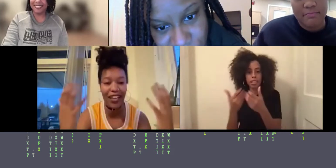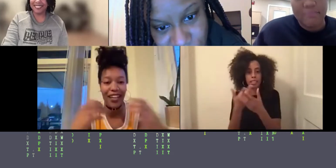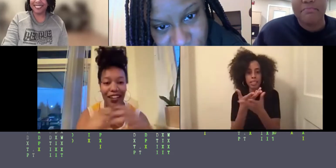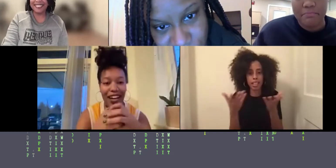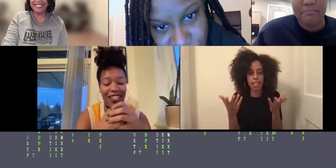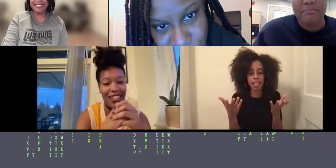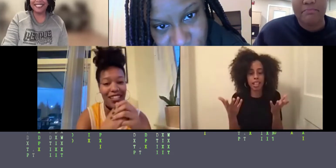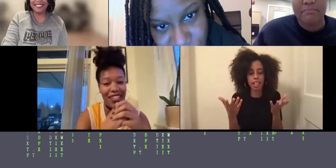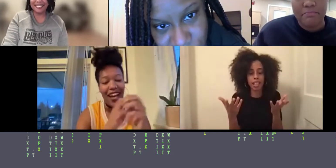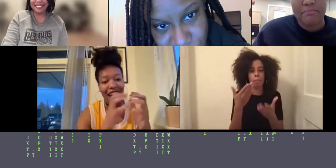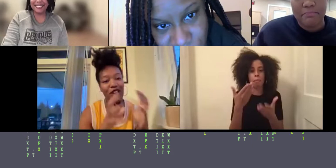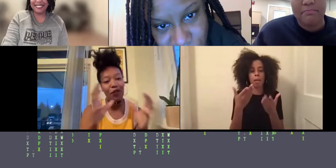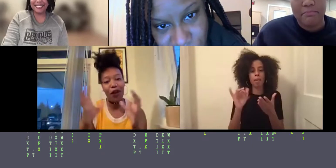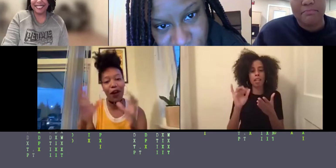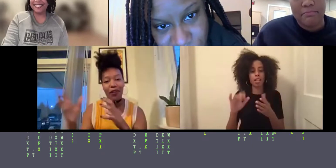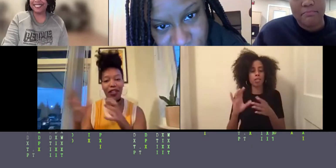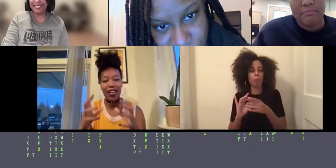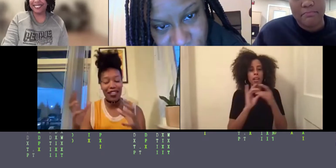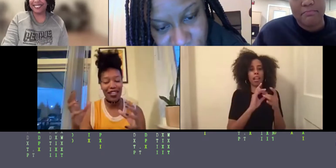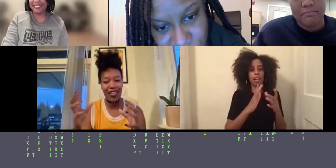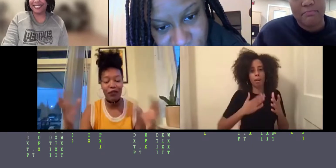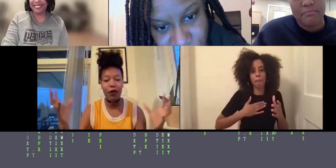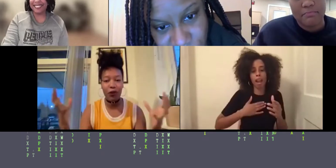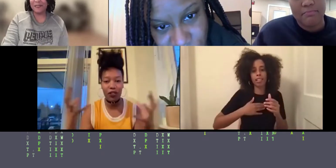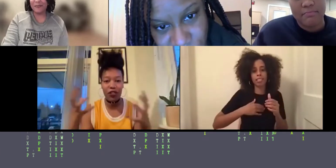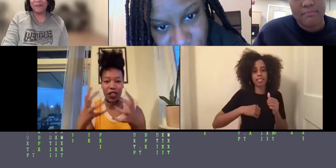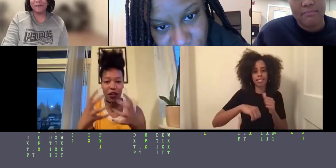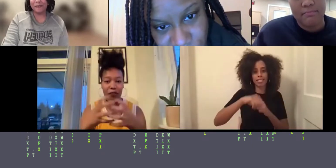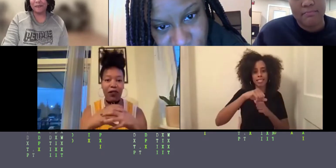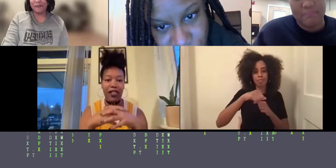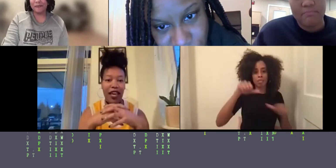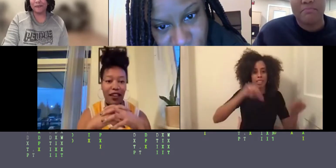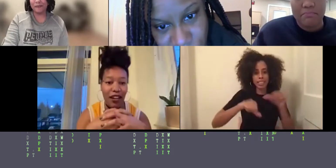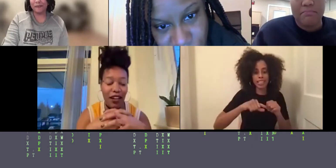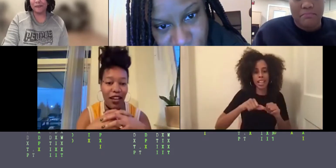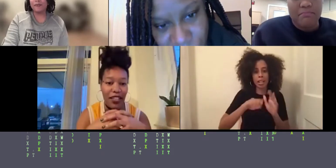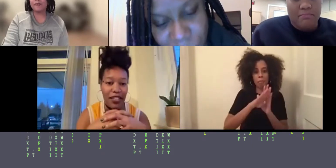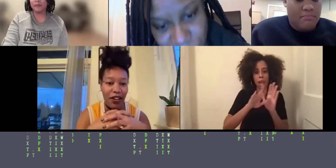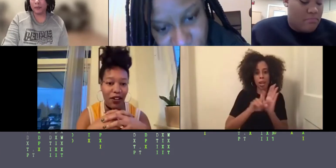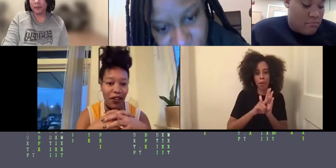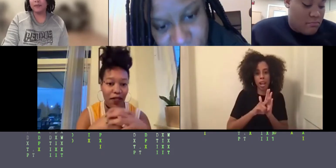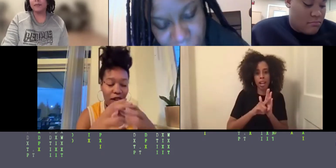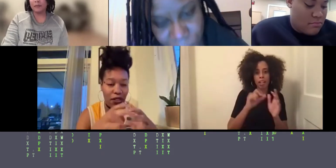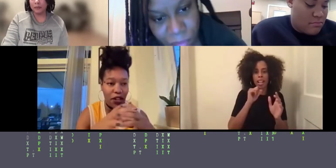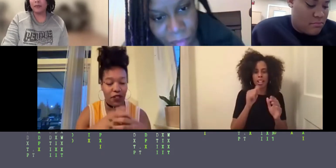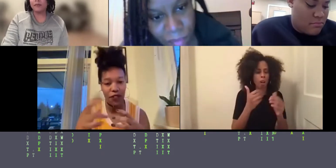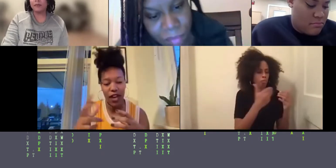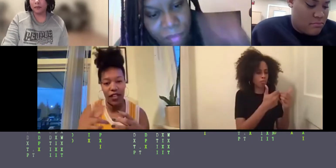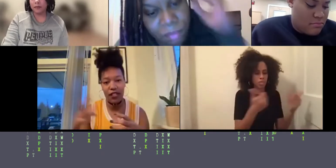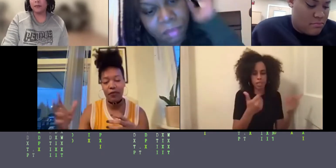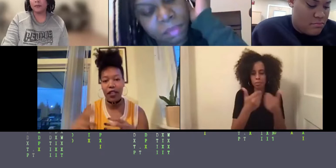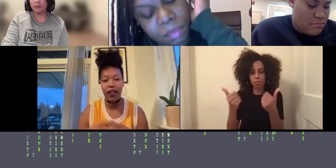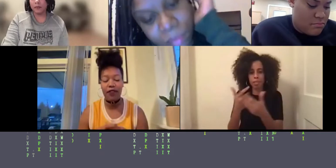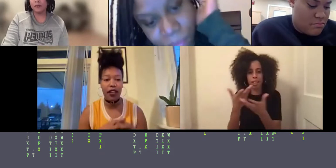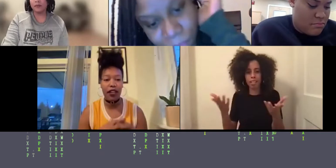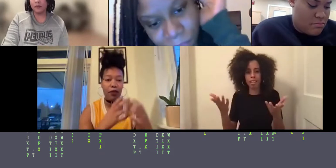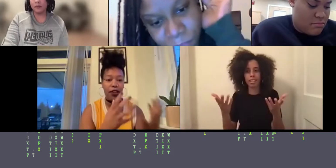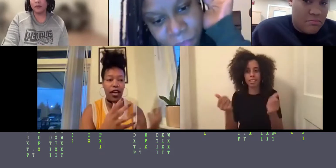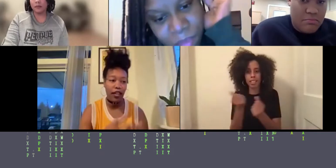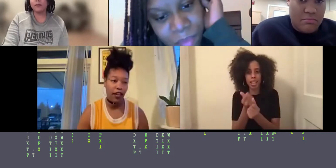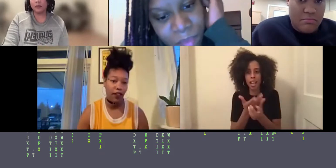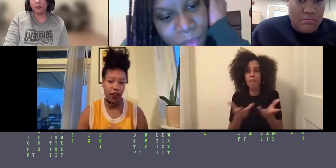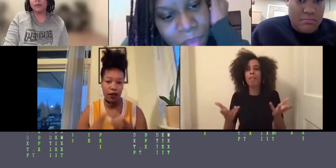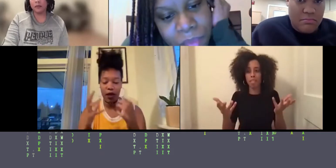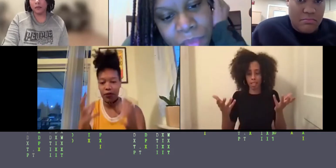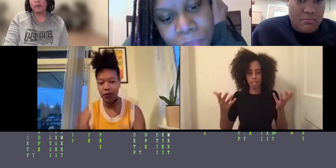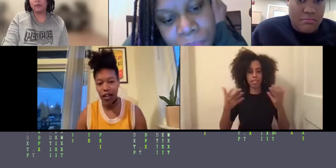but I digress. I don't compartmentalize things and my worlds just kind of melt together. And so even though there are different facets to my life, right, like I'm a